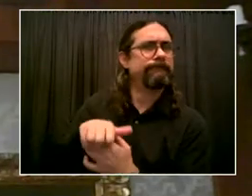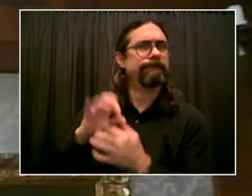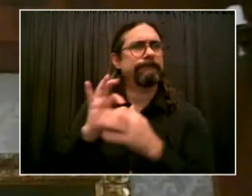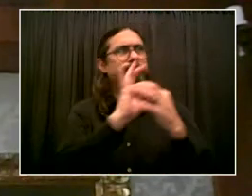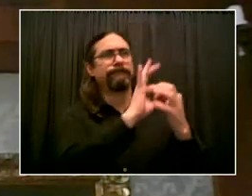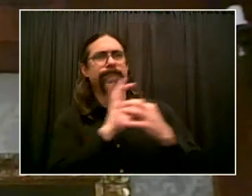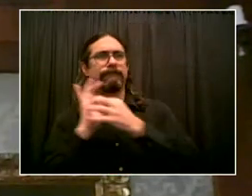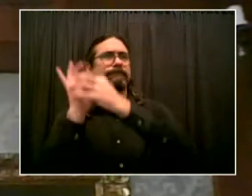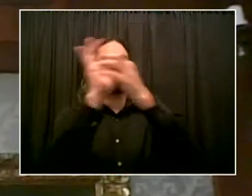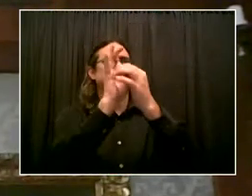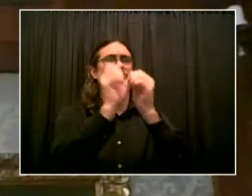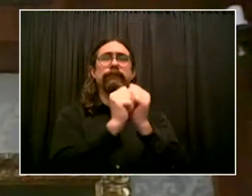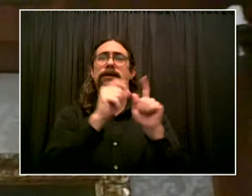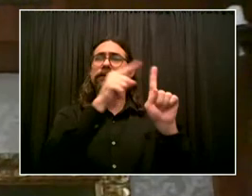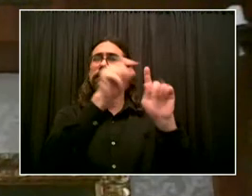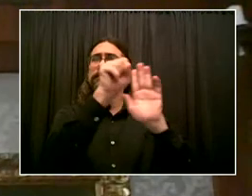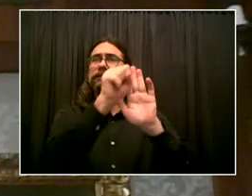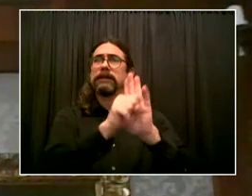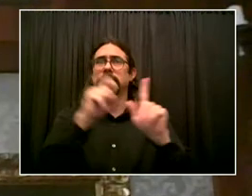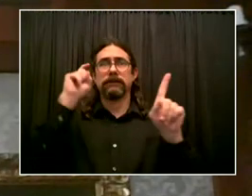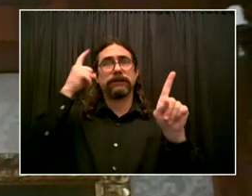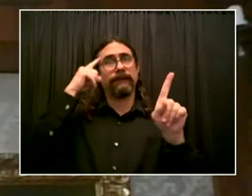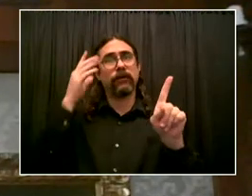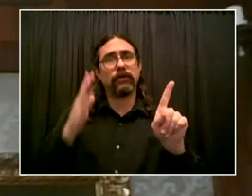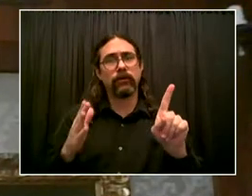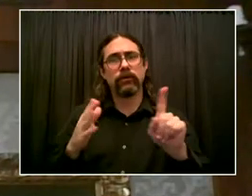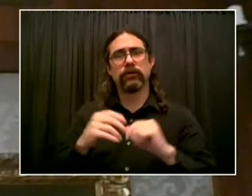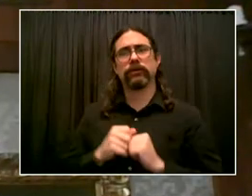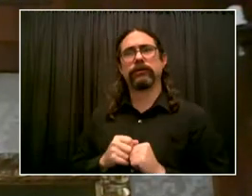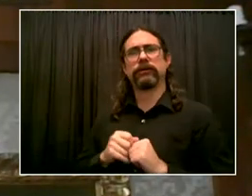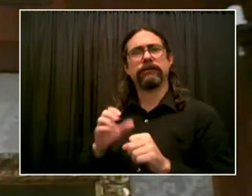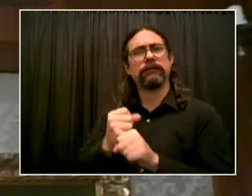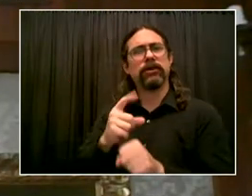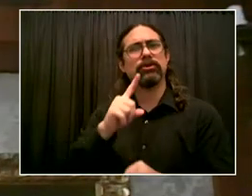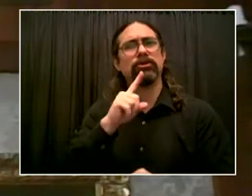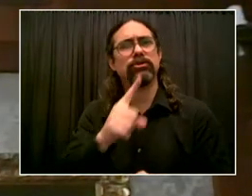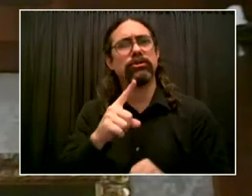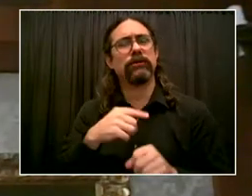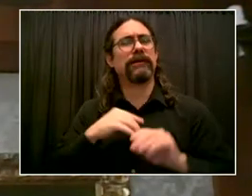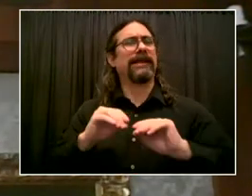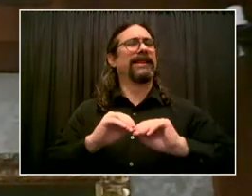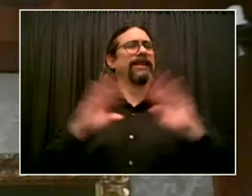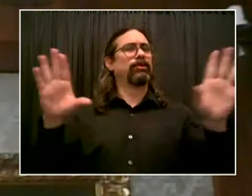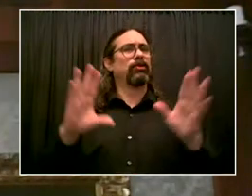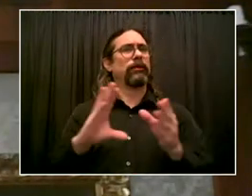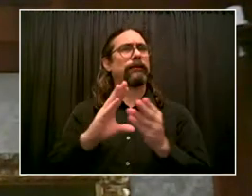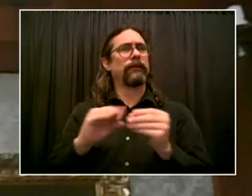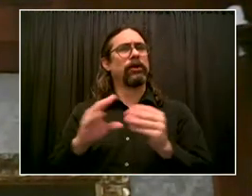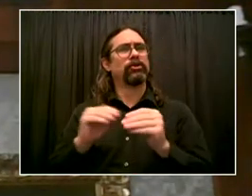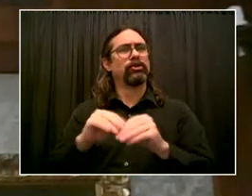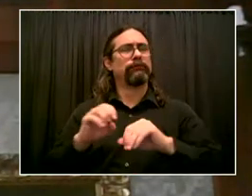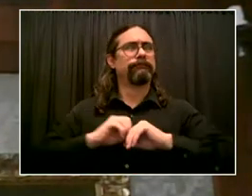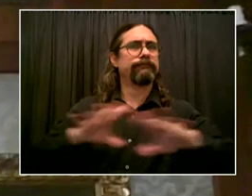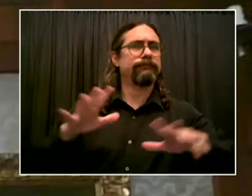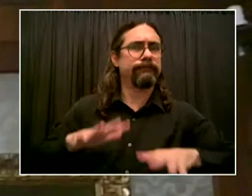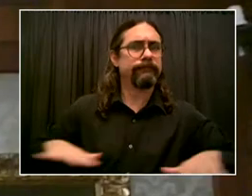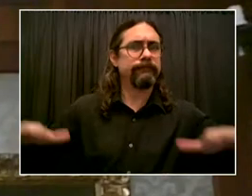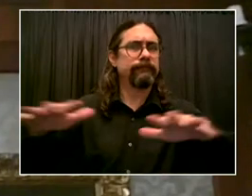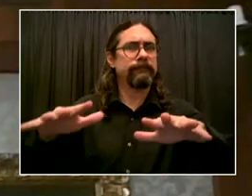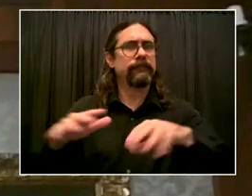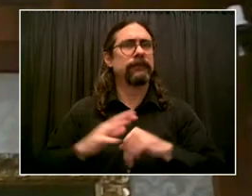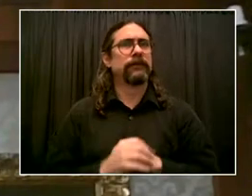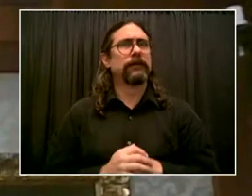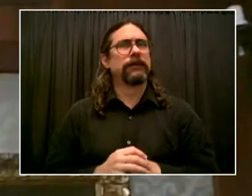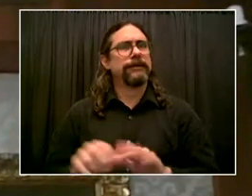that the vaccine is our most potent weapon, but our coordination is a close second to that, and we're going to have that